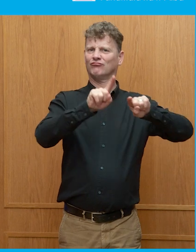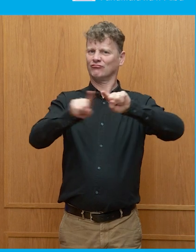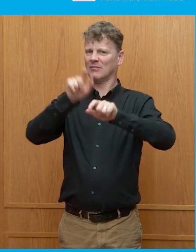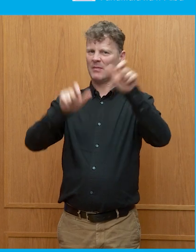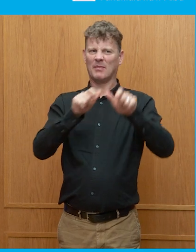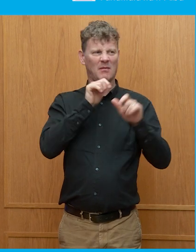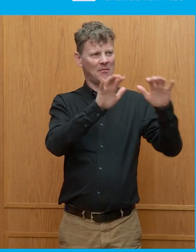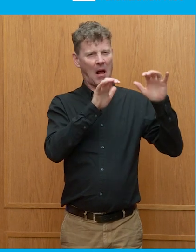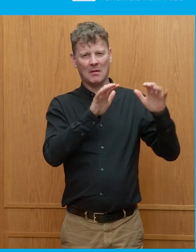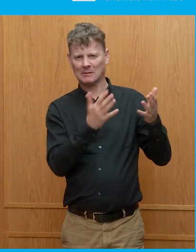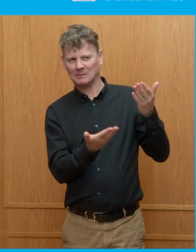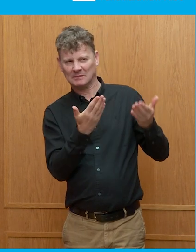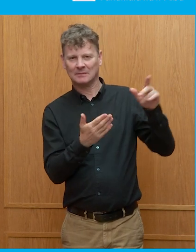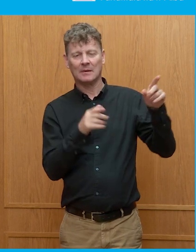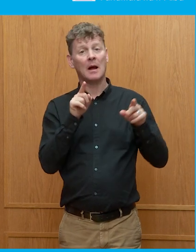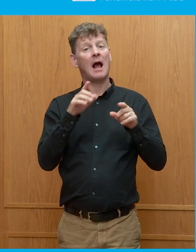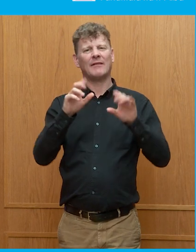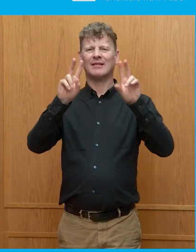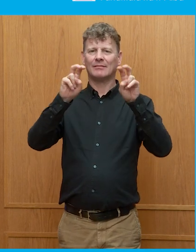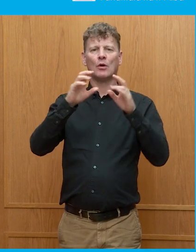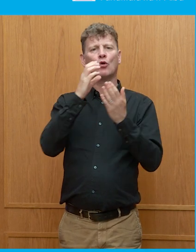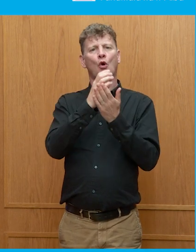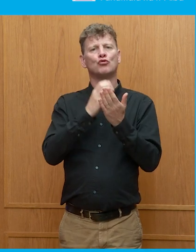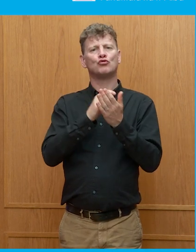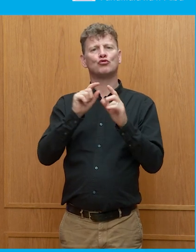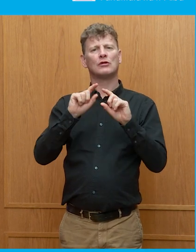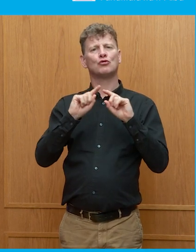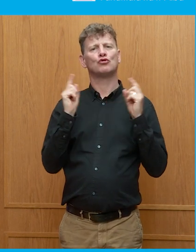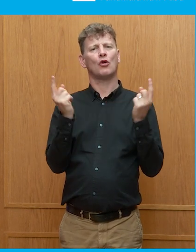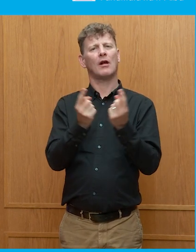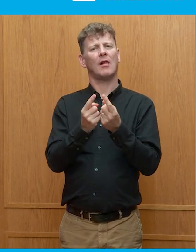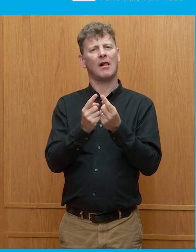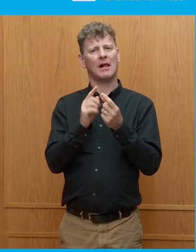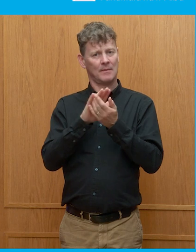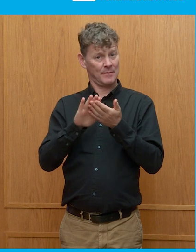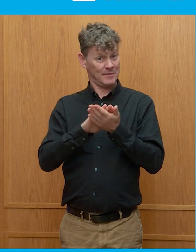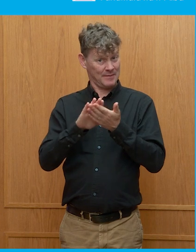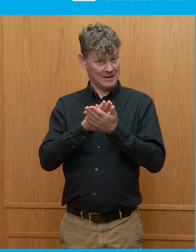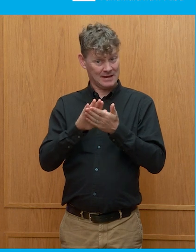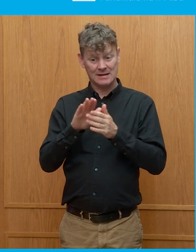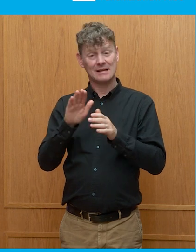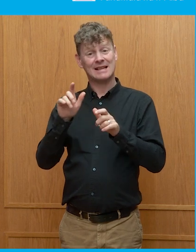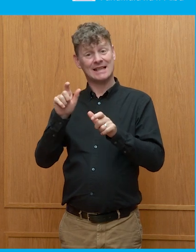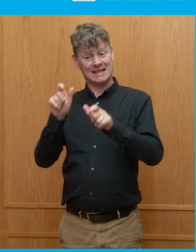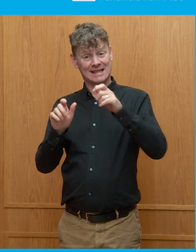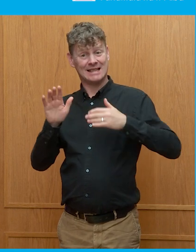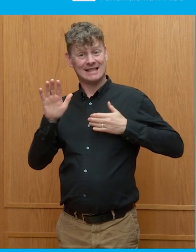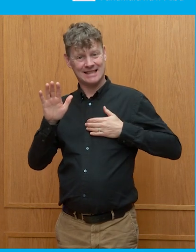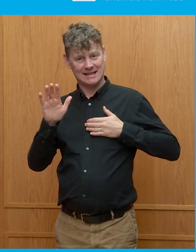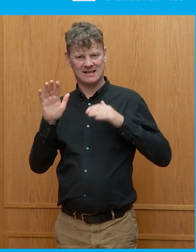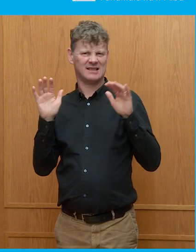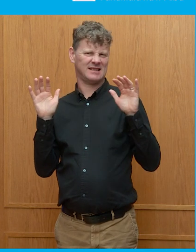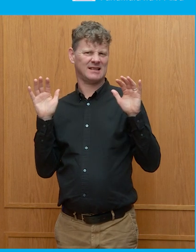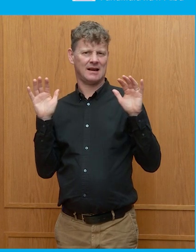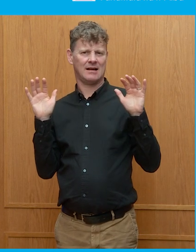also has a kind of constitutional circle in that the issues that the citizens' parliaments, the